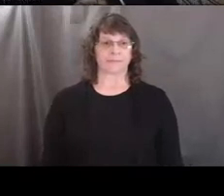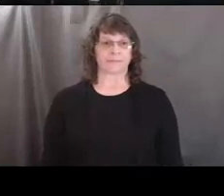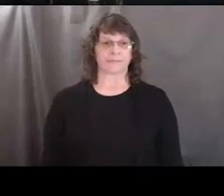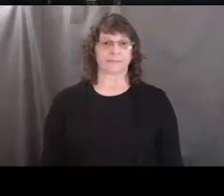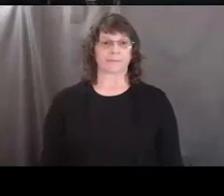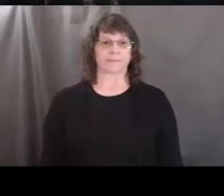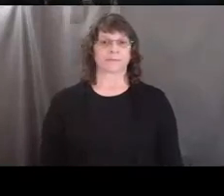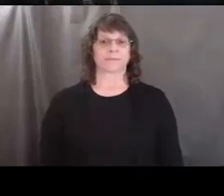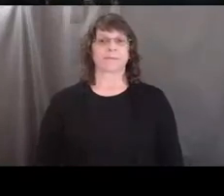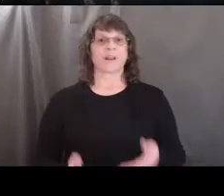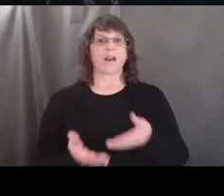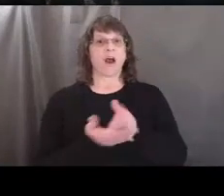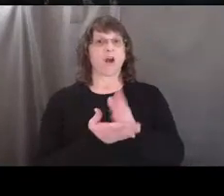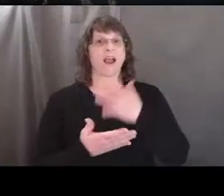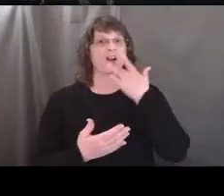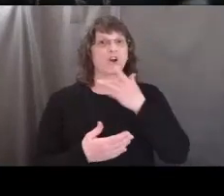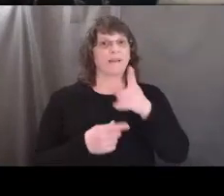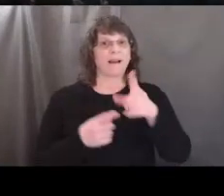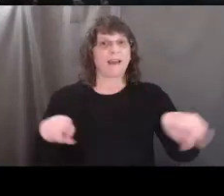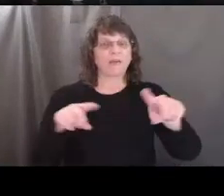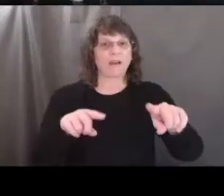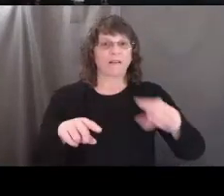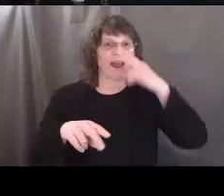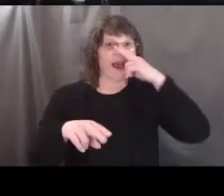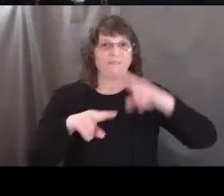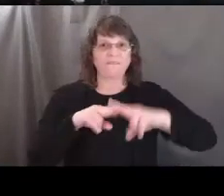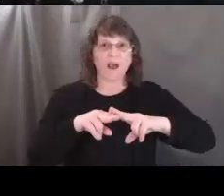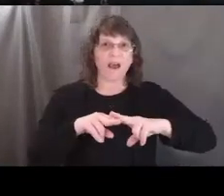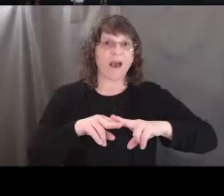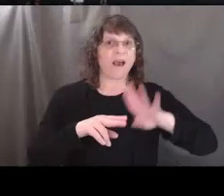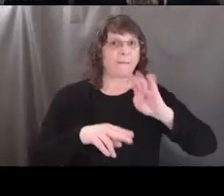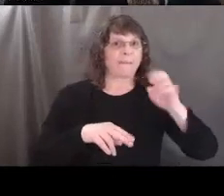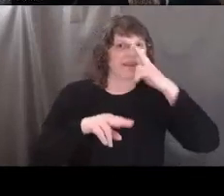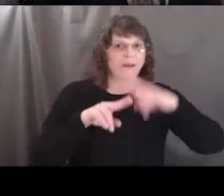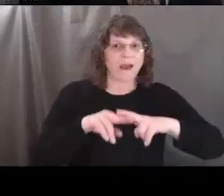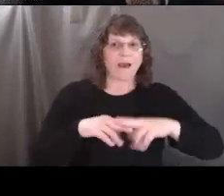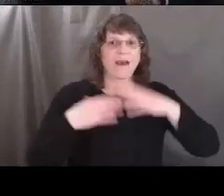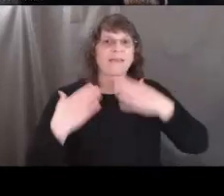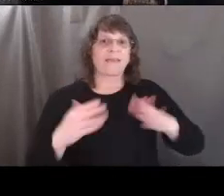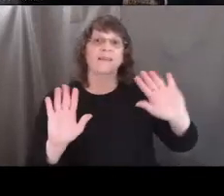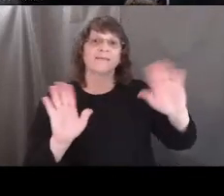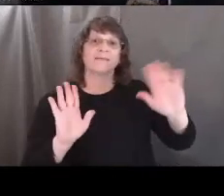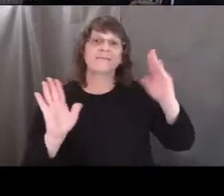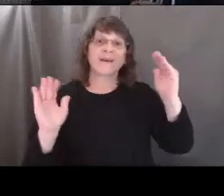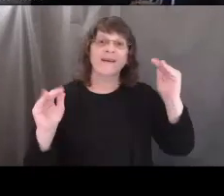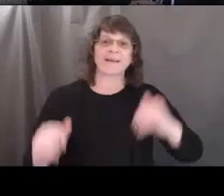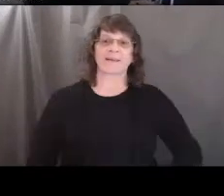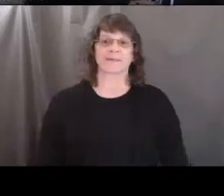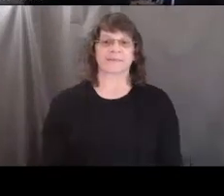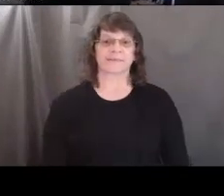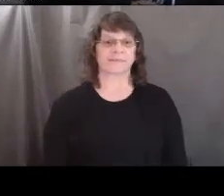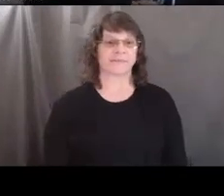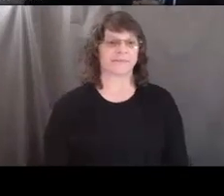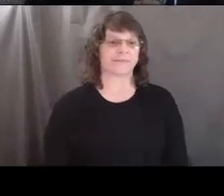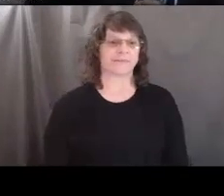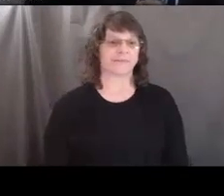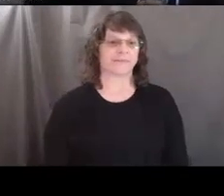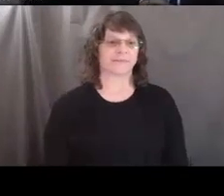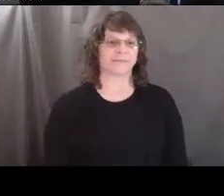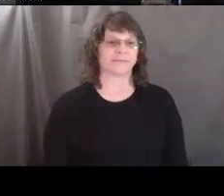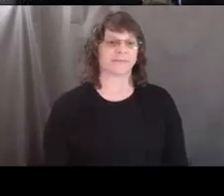All right. Good luck out there. Have fun, be fun. Thanks, y'all. Bye. Bye. Bye. You